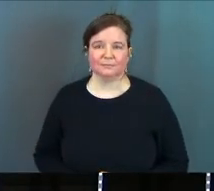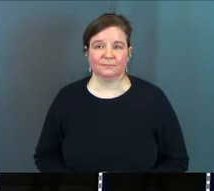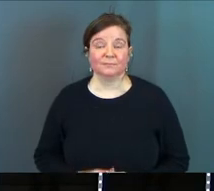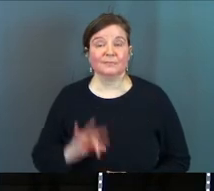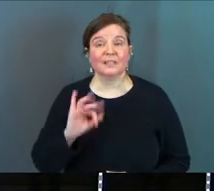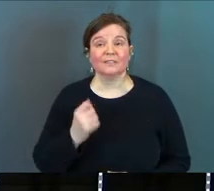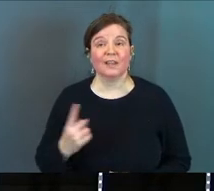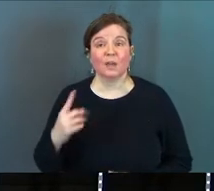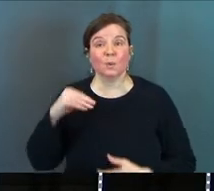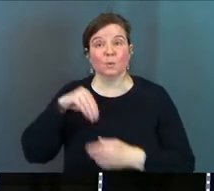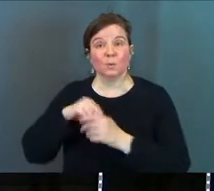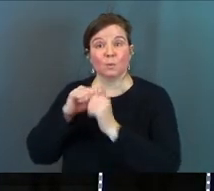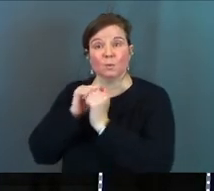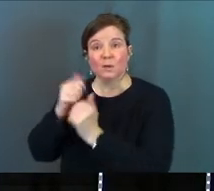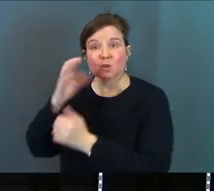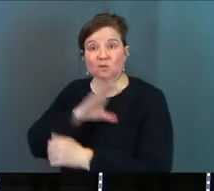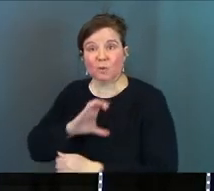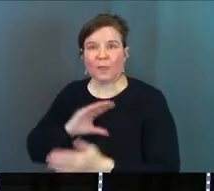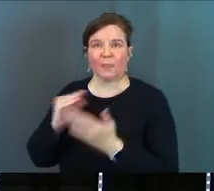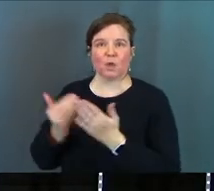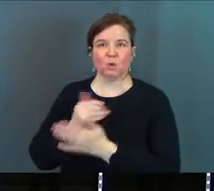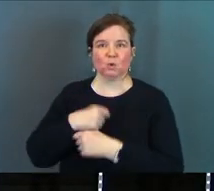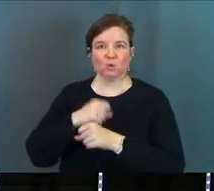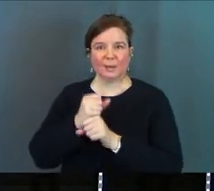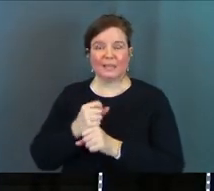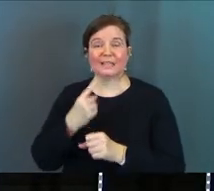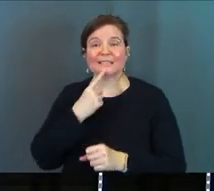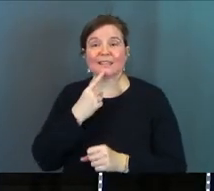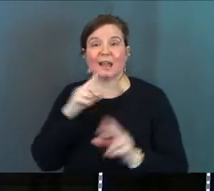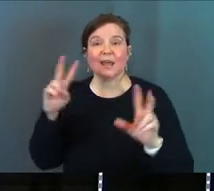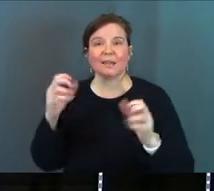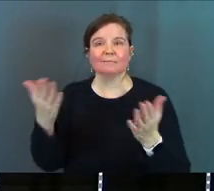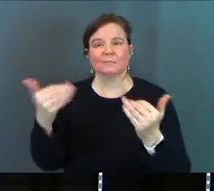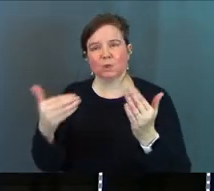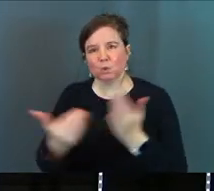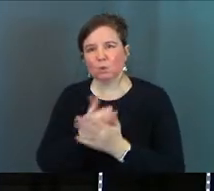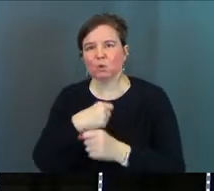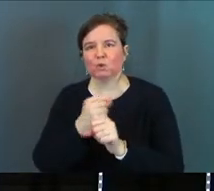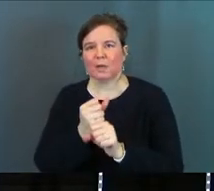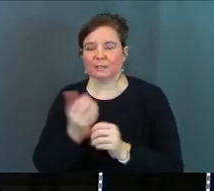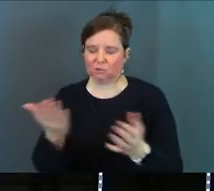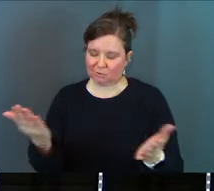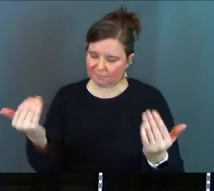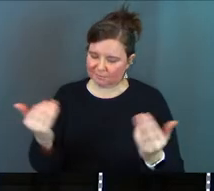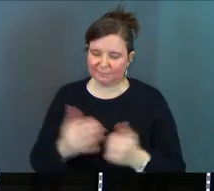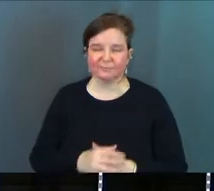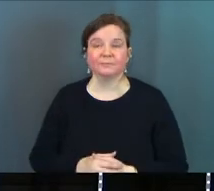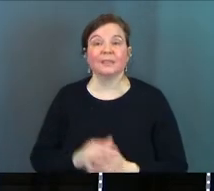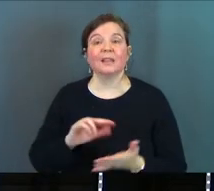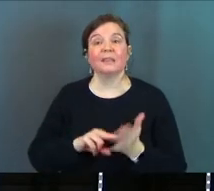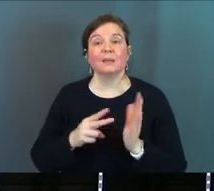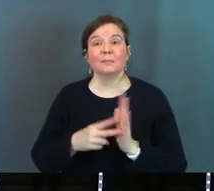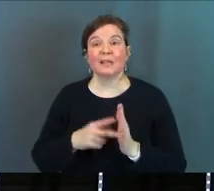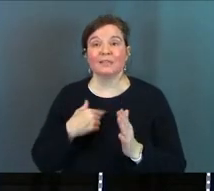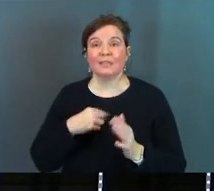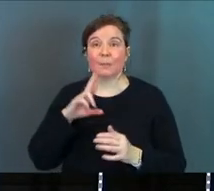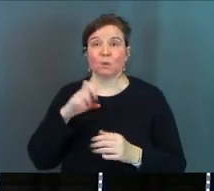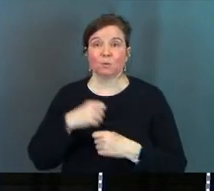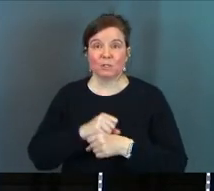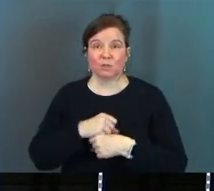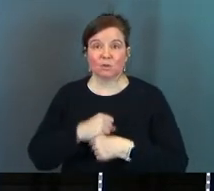if anyone is in Christ they're a new creation say new creation new creation that means they've been